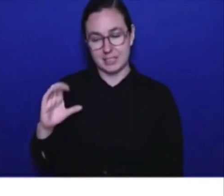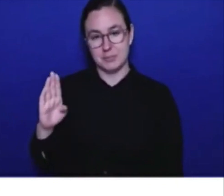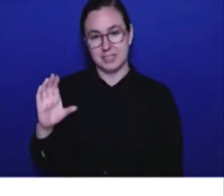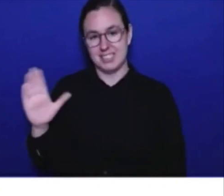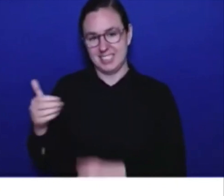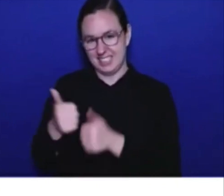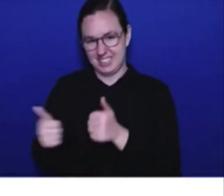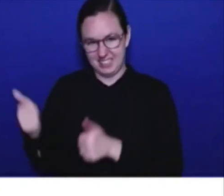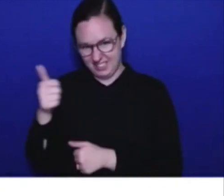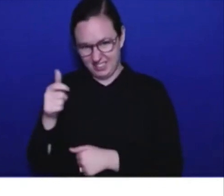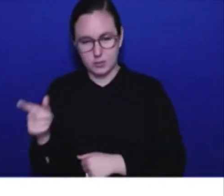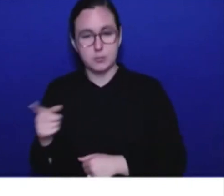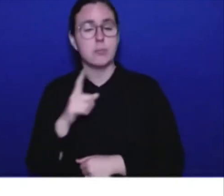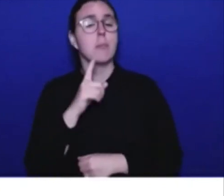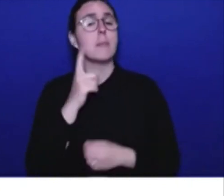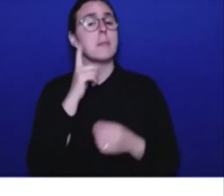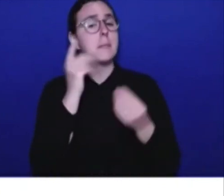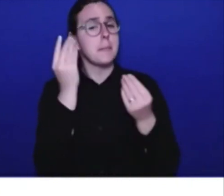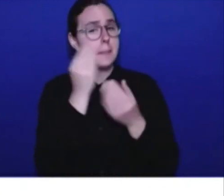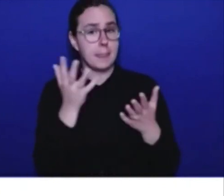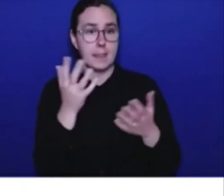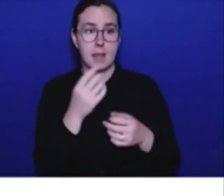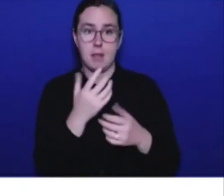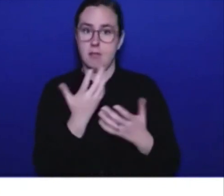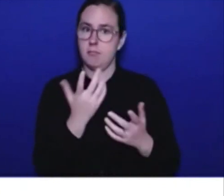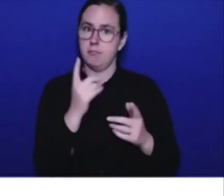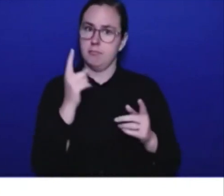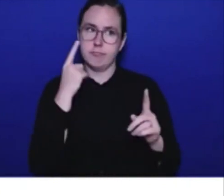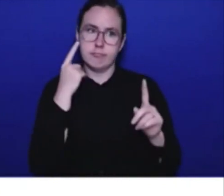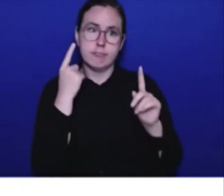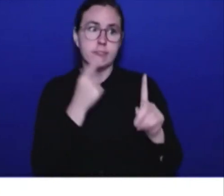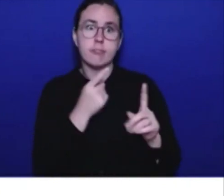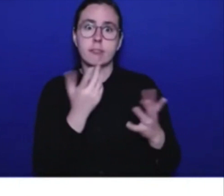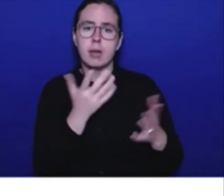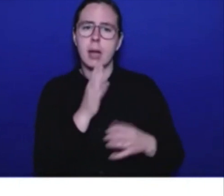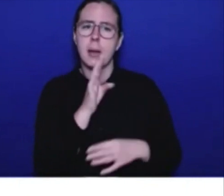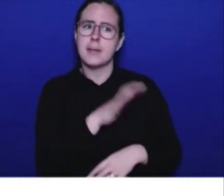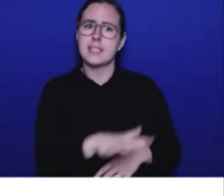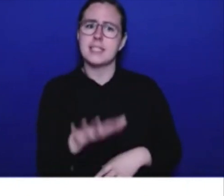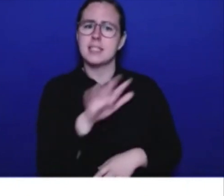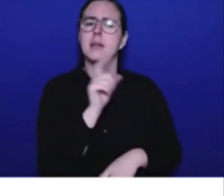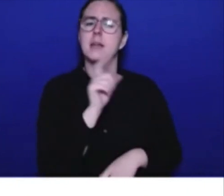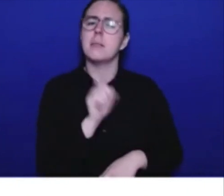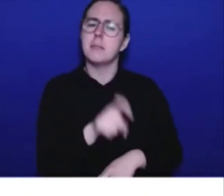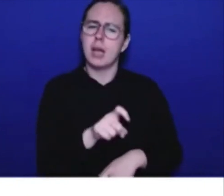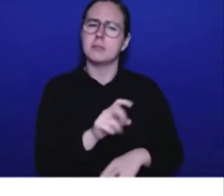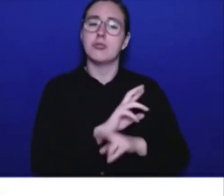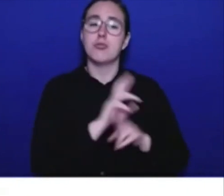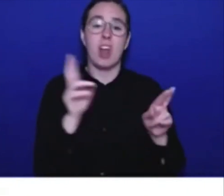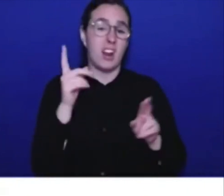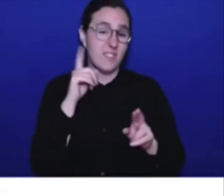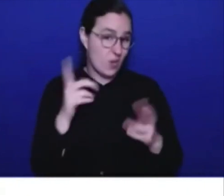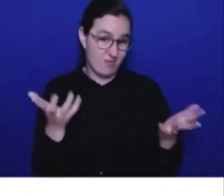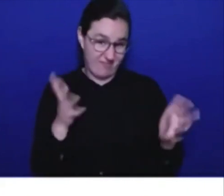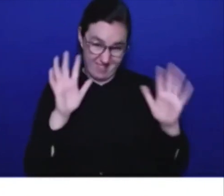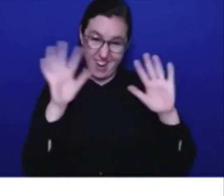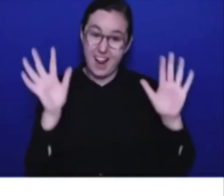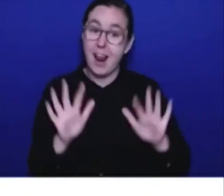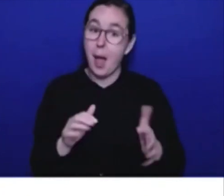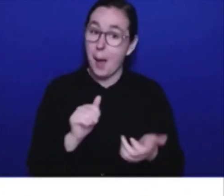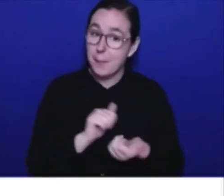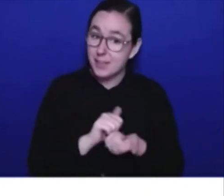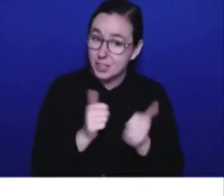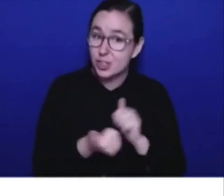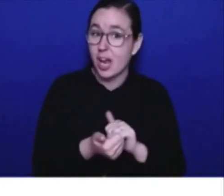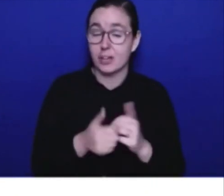prepared for an increased number of natural disasters, often linked with climate change, is part of a core government